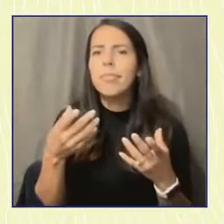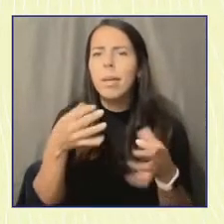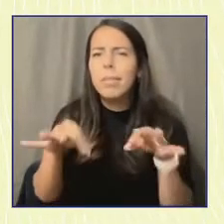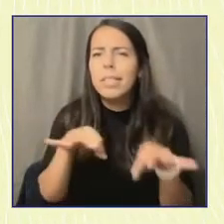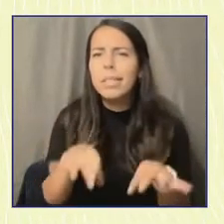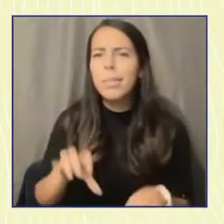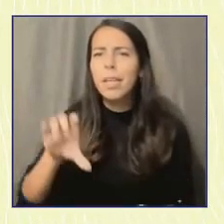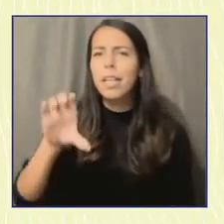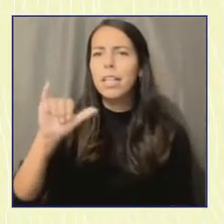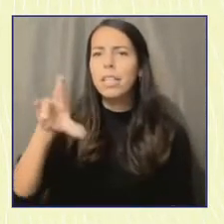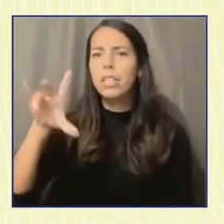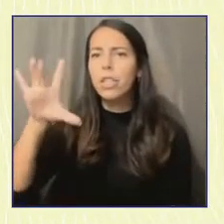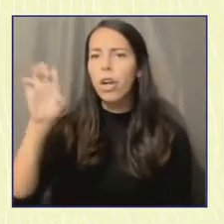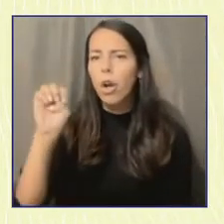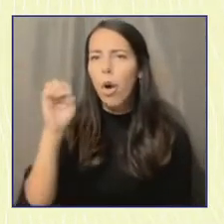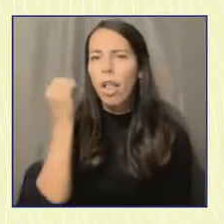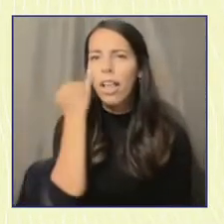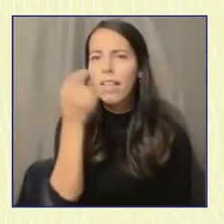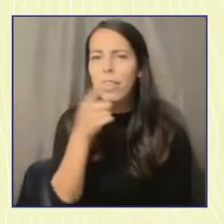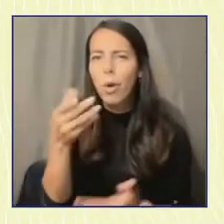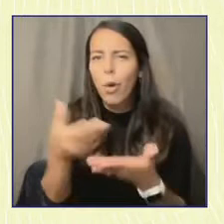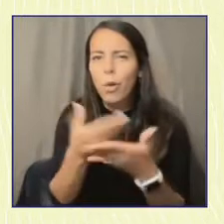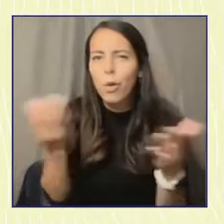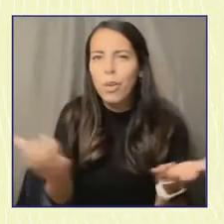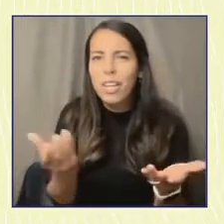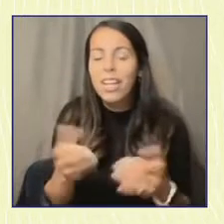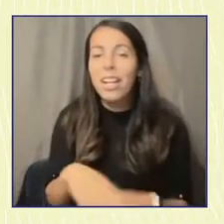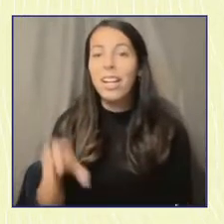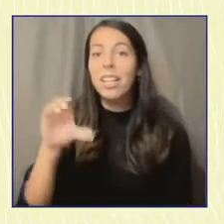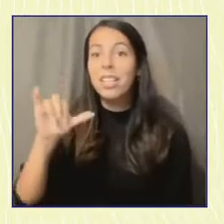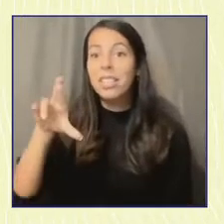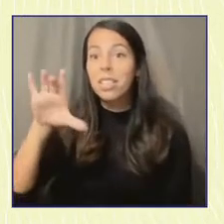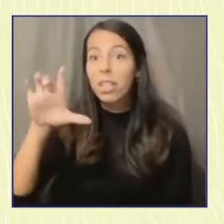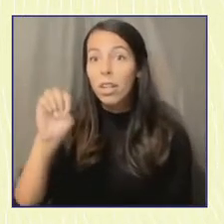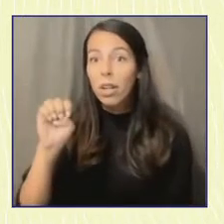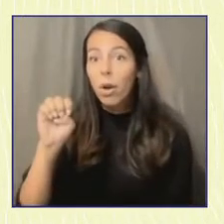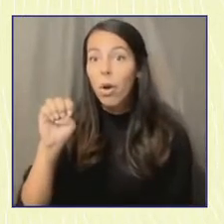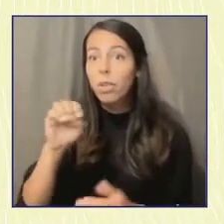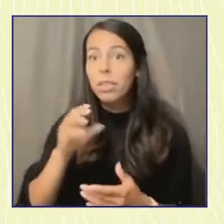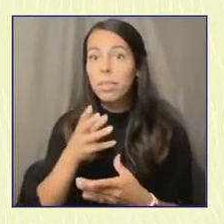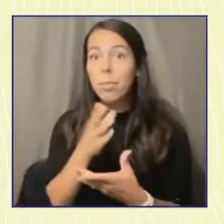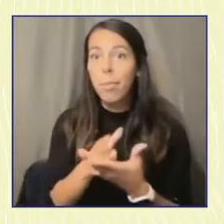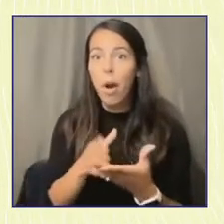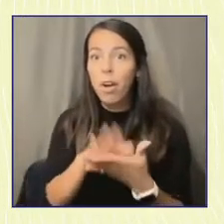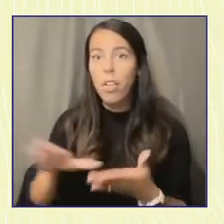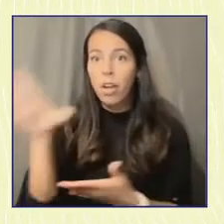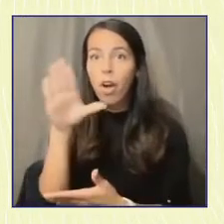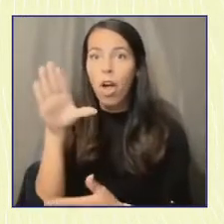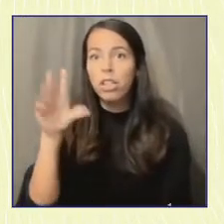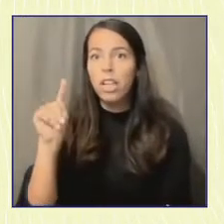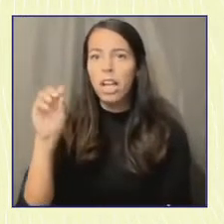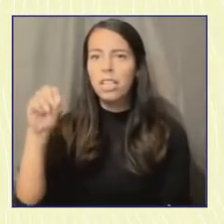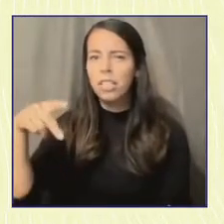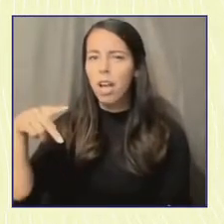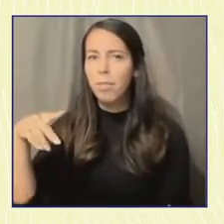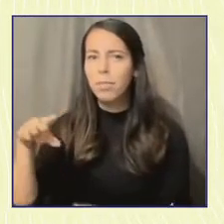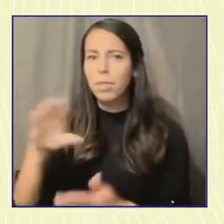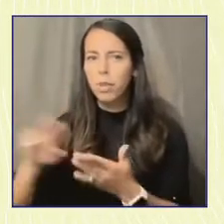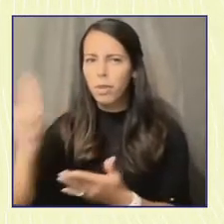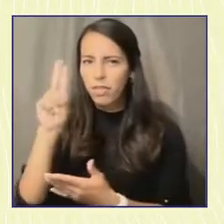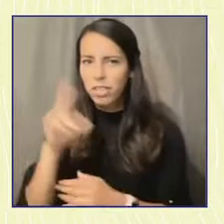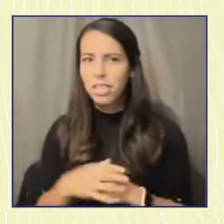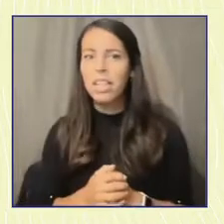So first, and very importantly, Circle is a part of the Tisch College of Civic Life at Tufts University, and we're a